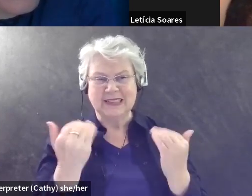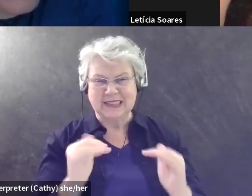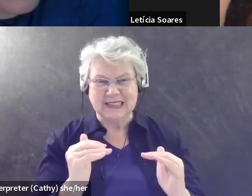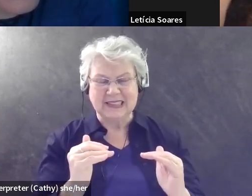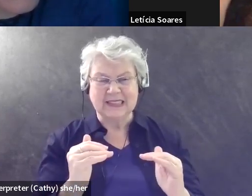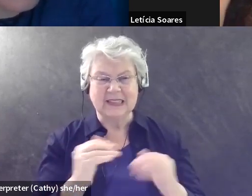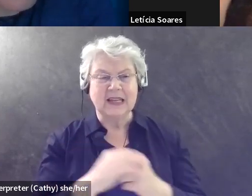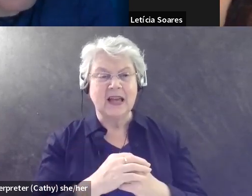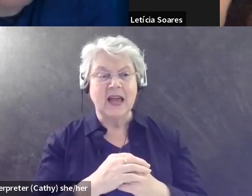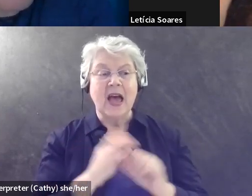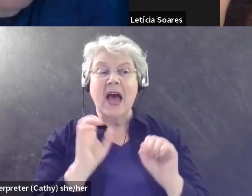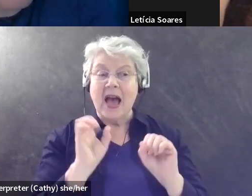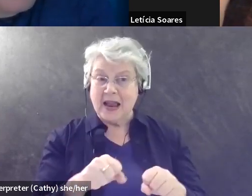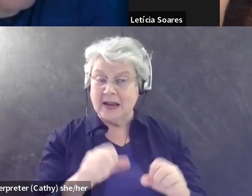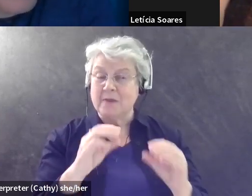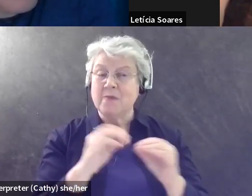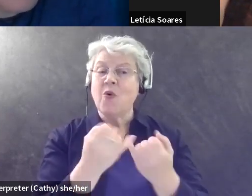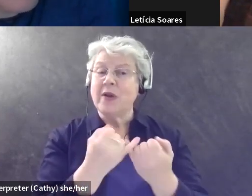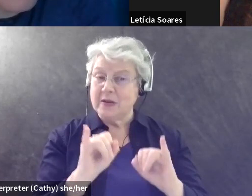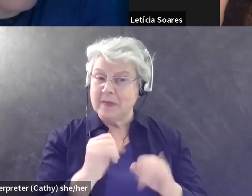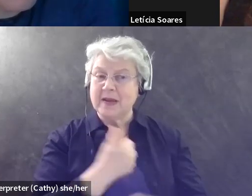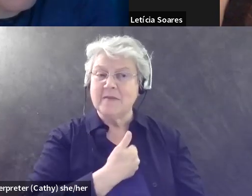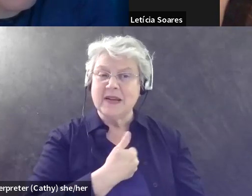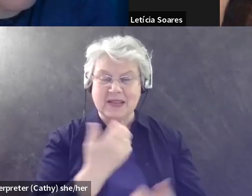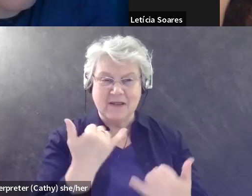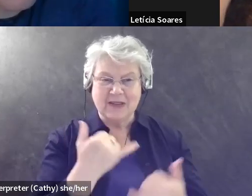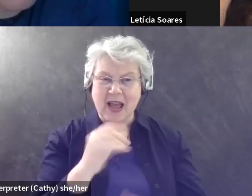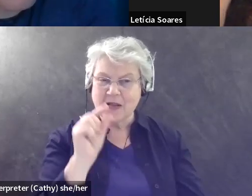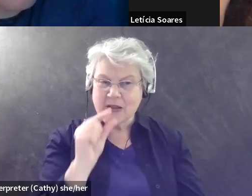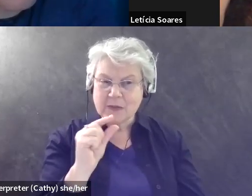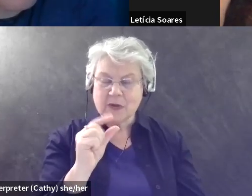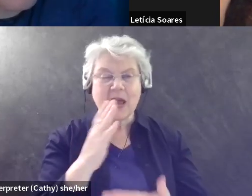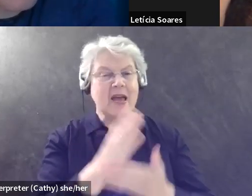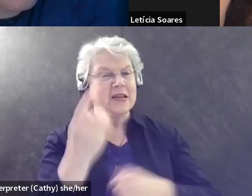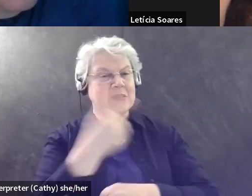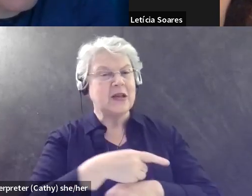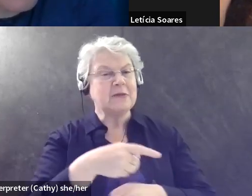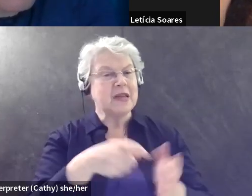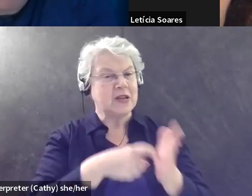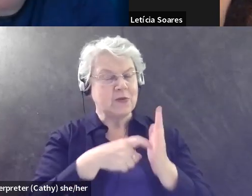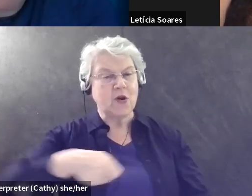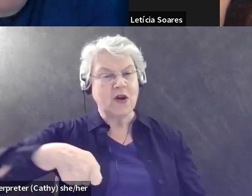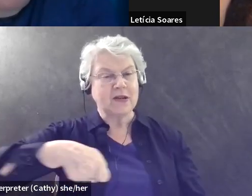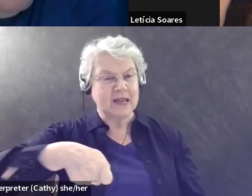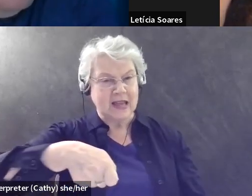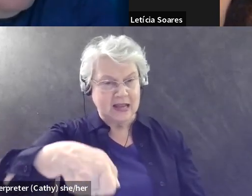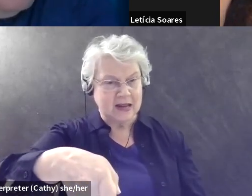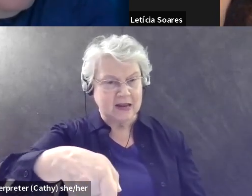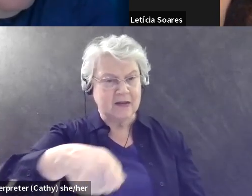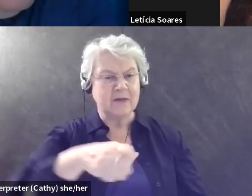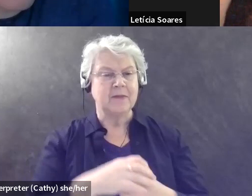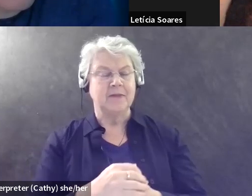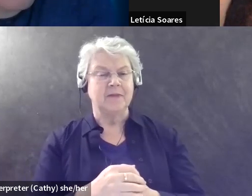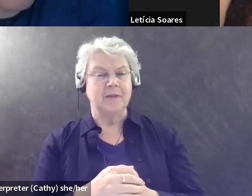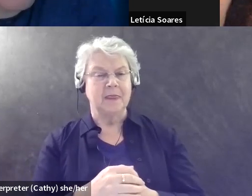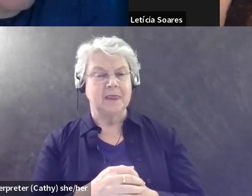bit more independent, uh, on my own. Uh, some days I do need a cane, for example, and I'm, I